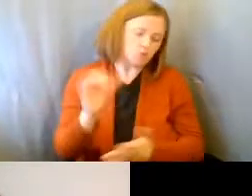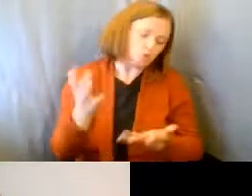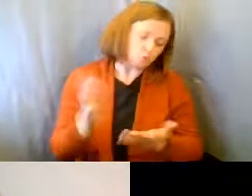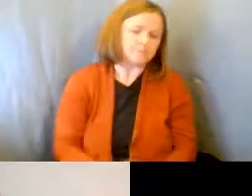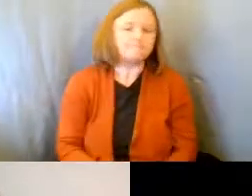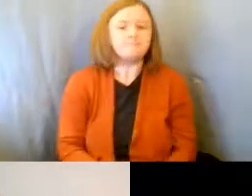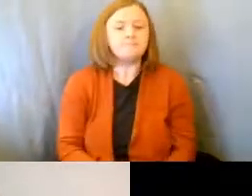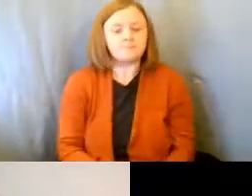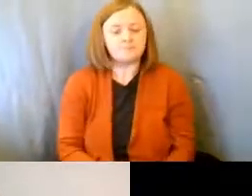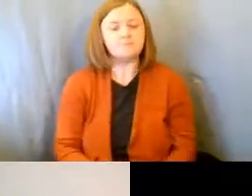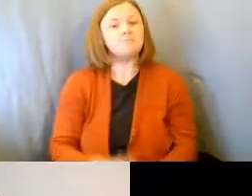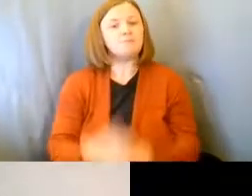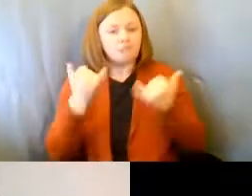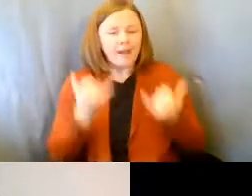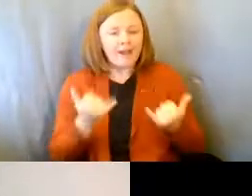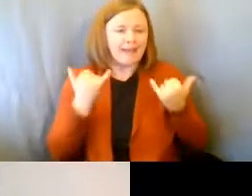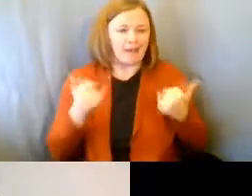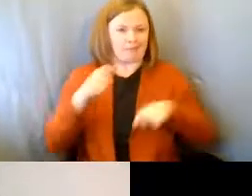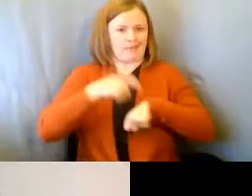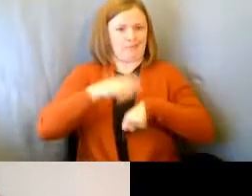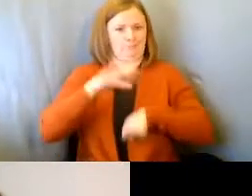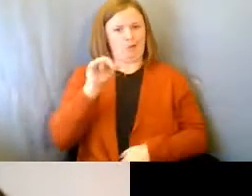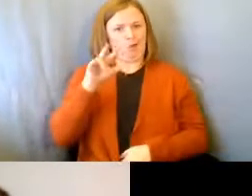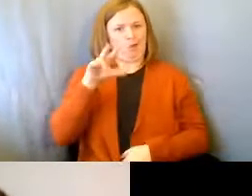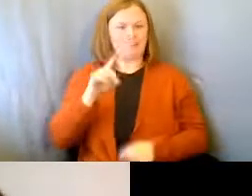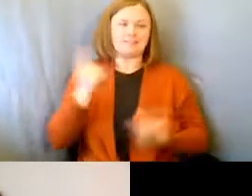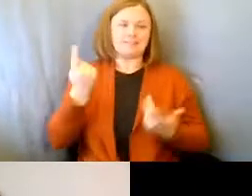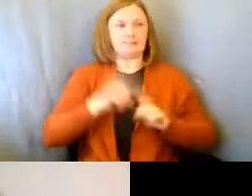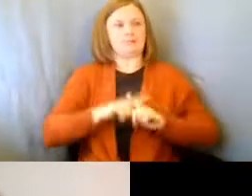again, right now, things are a little different than normal.